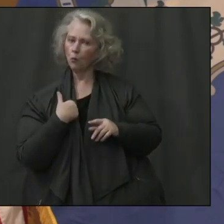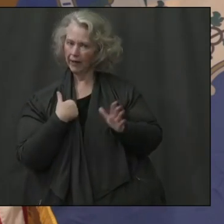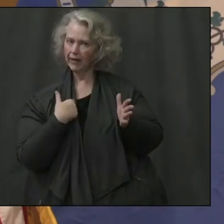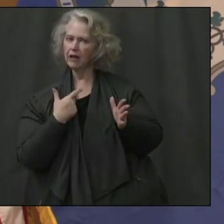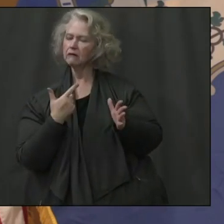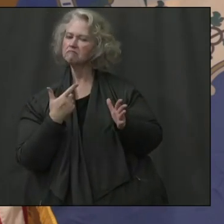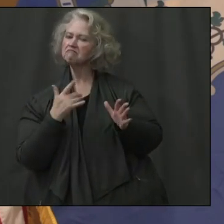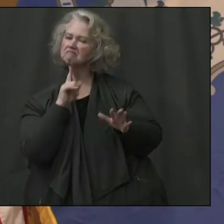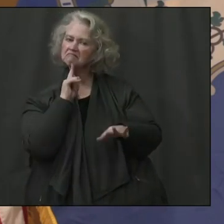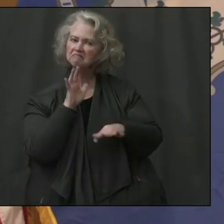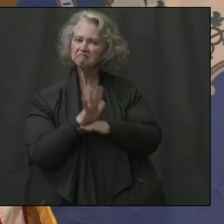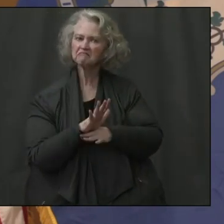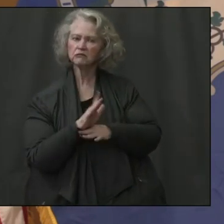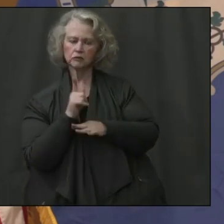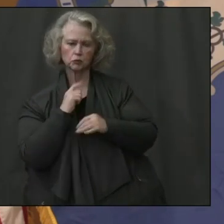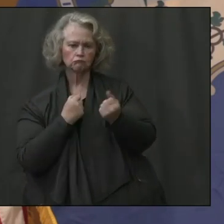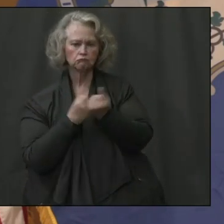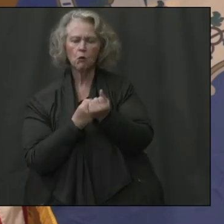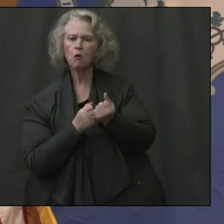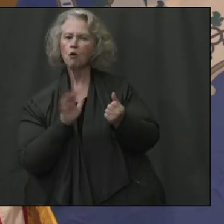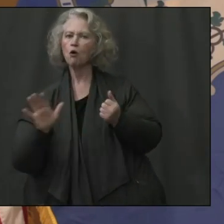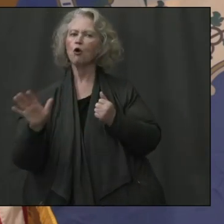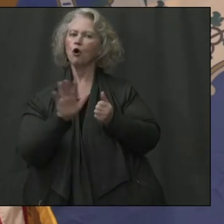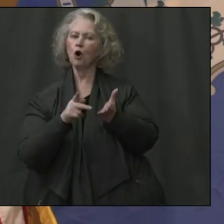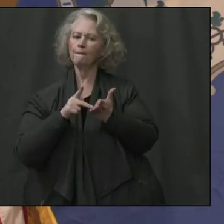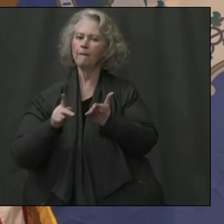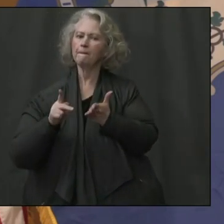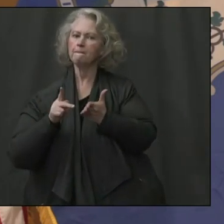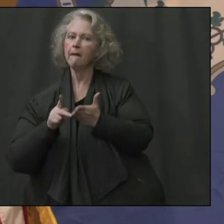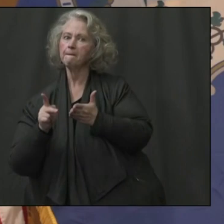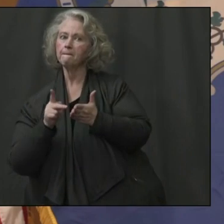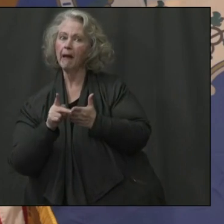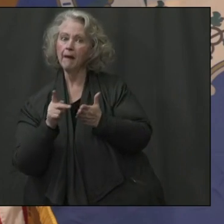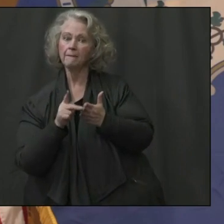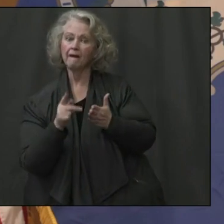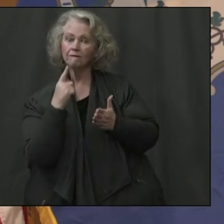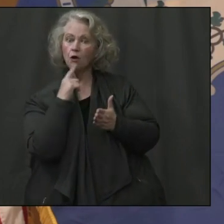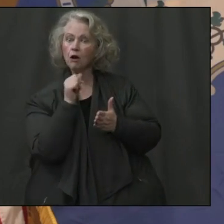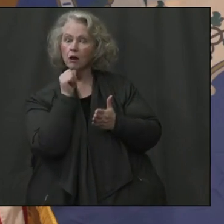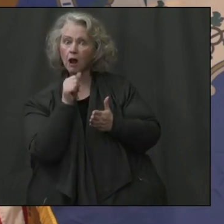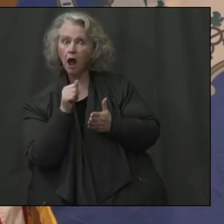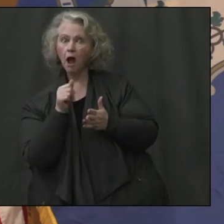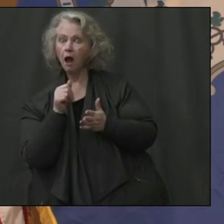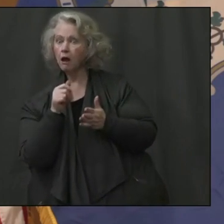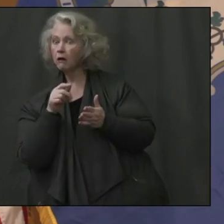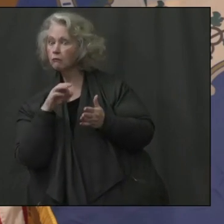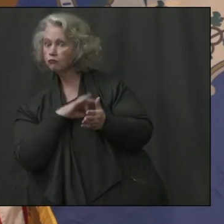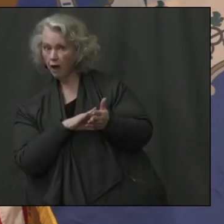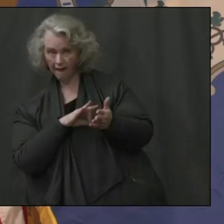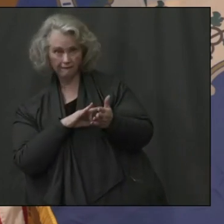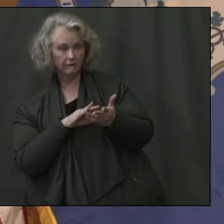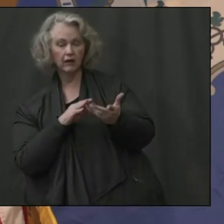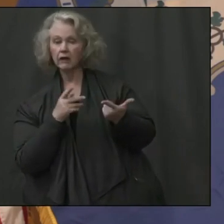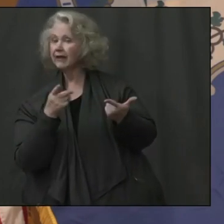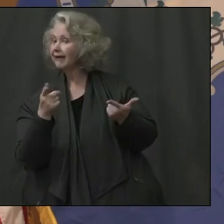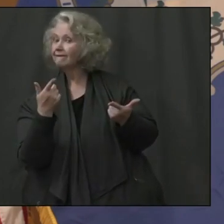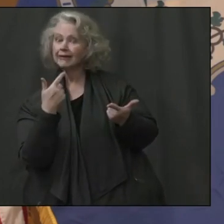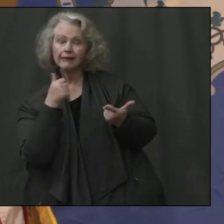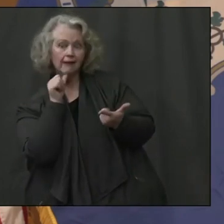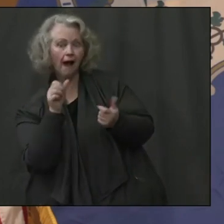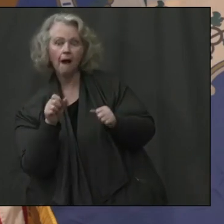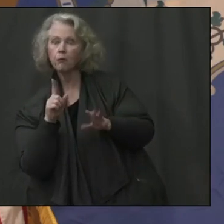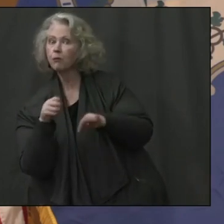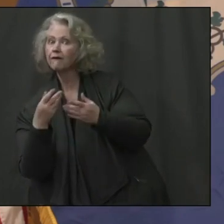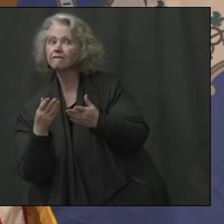stability in your payment stream. We're making all payments to, um, nonprofits that receive grants, even if services aren't provided, to ensure